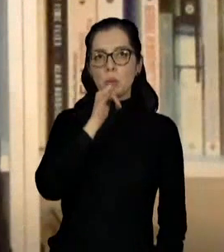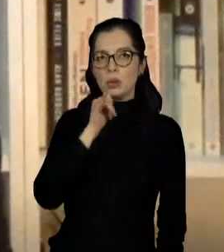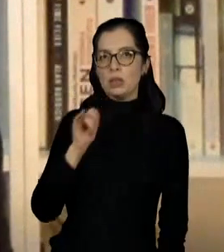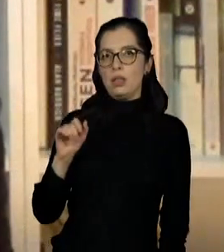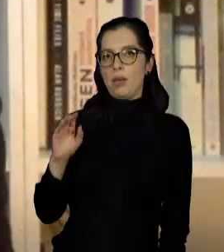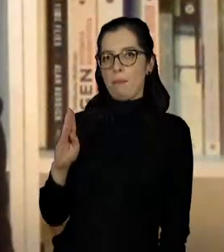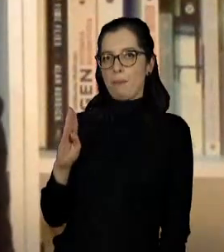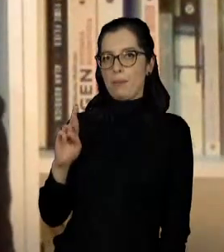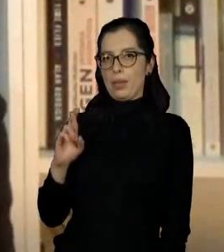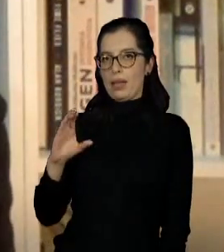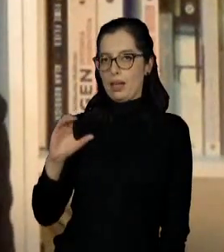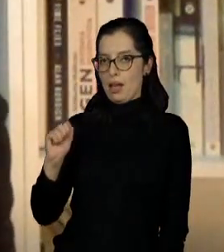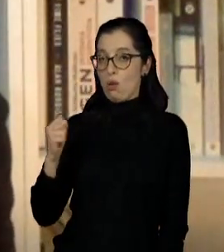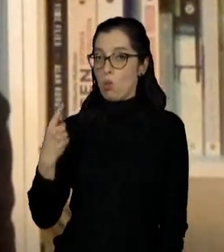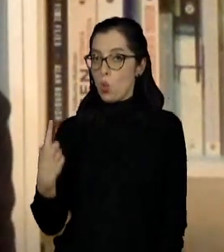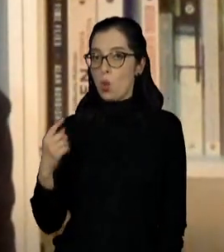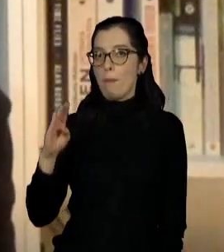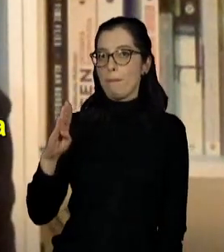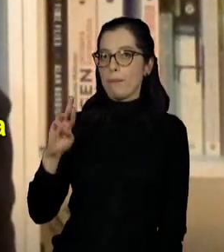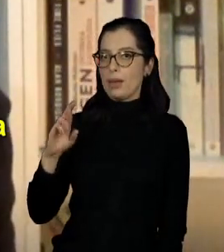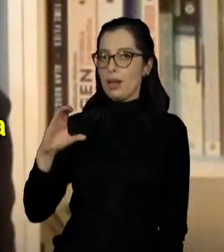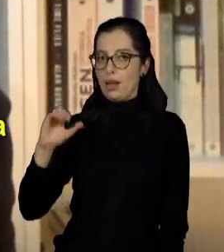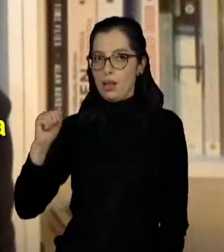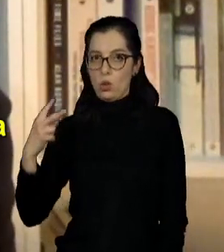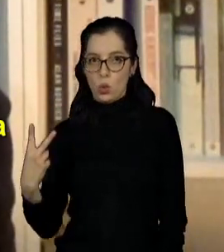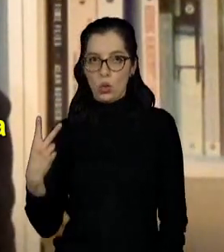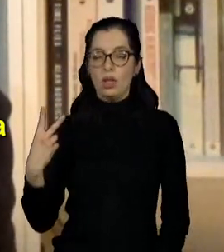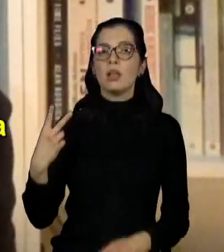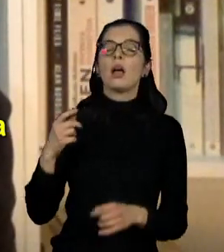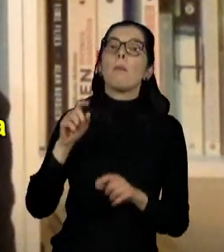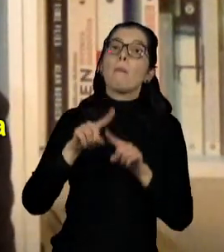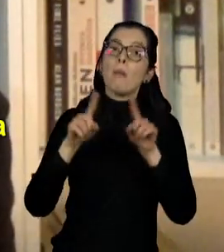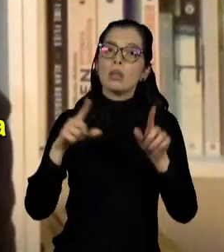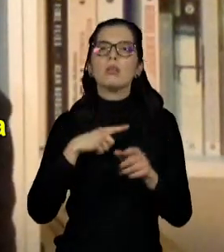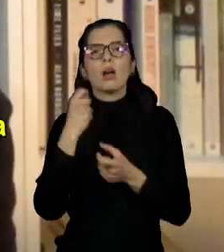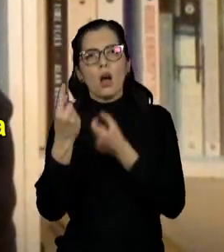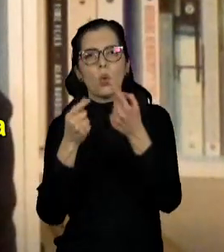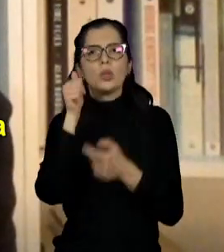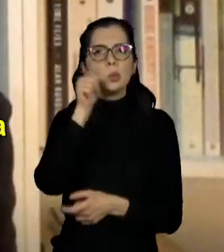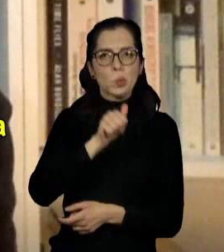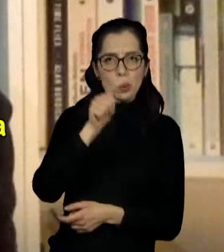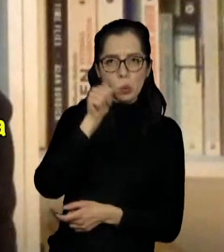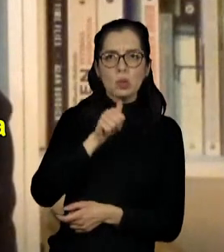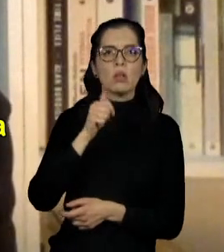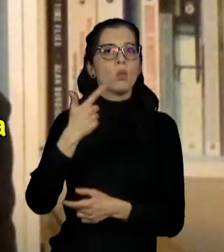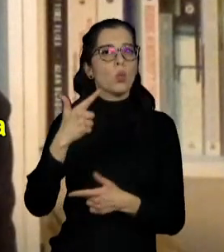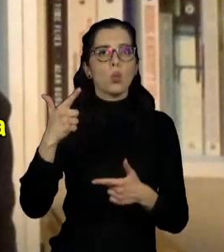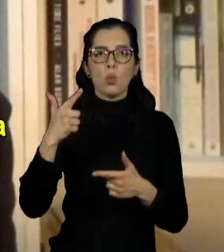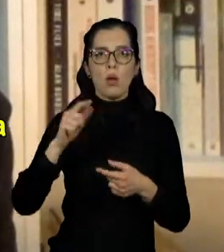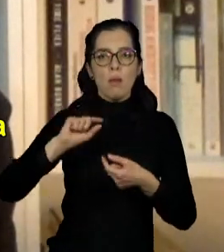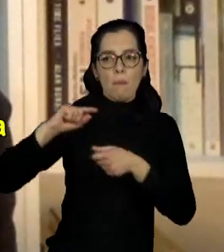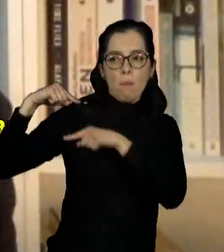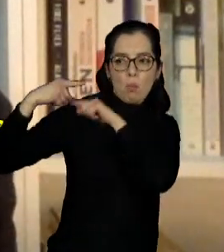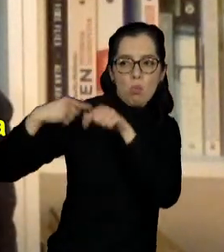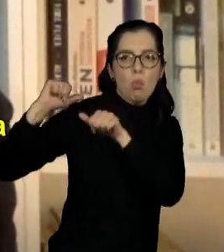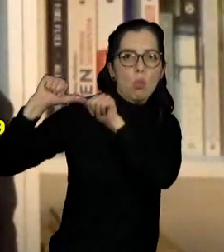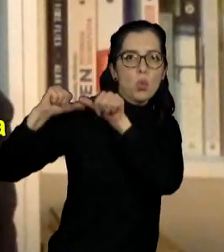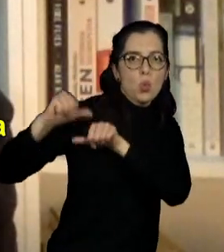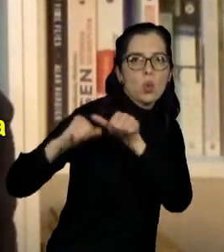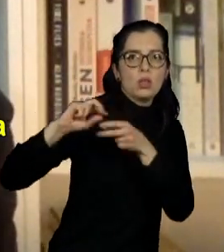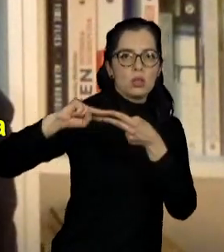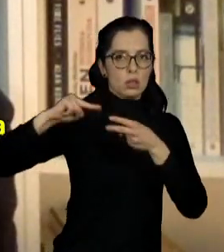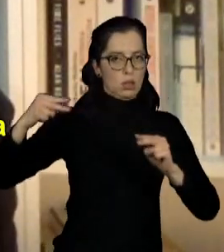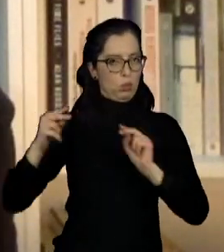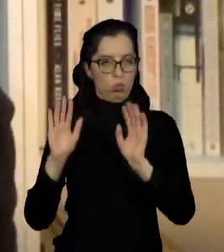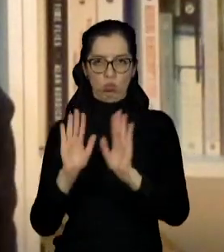BRCA1 and BRCA2, but there were many women who had neither mutations or changes in BRCA1 or